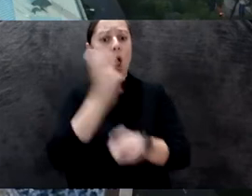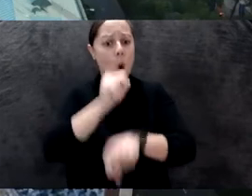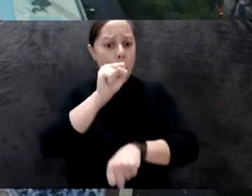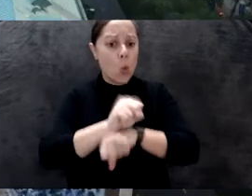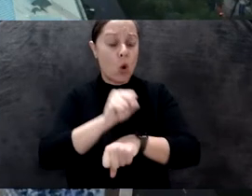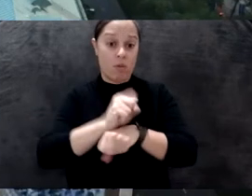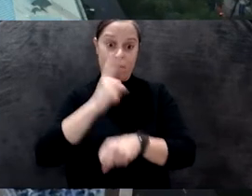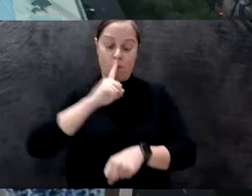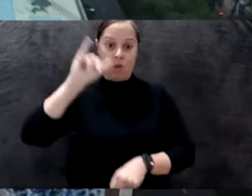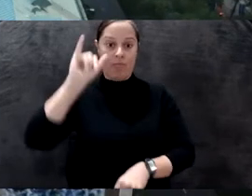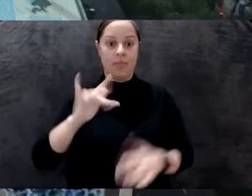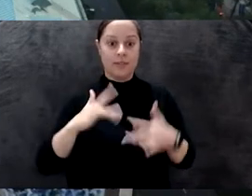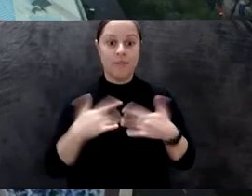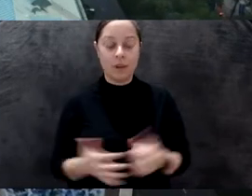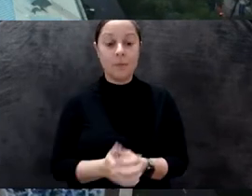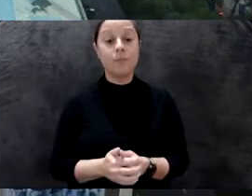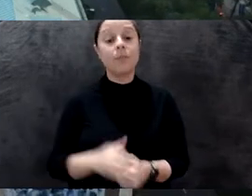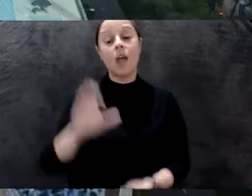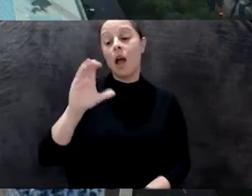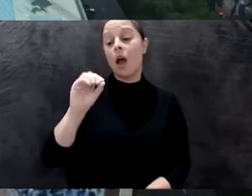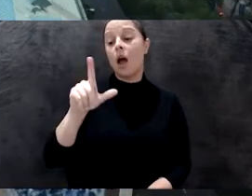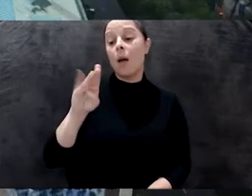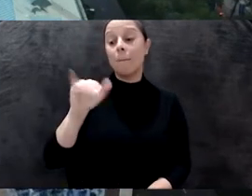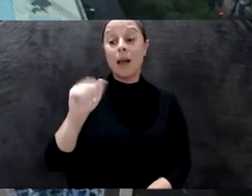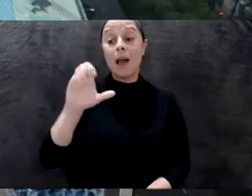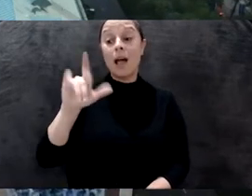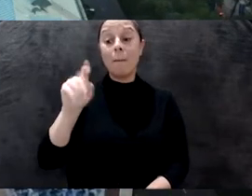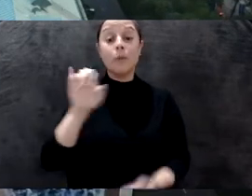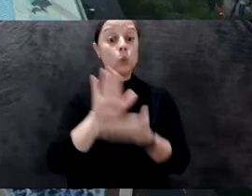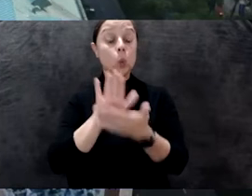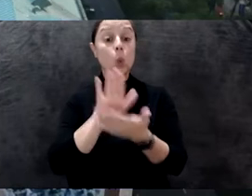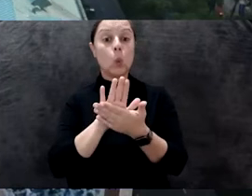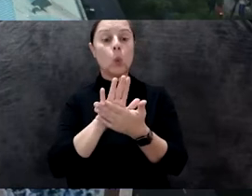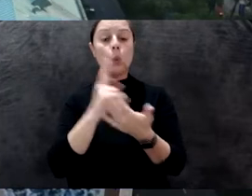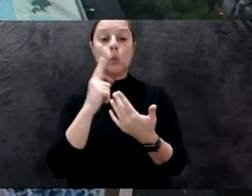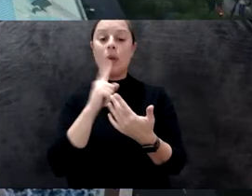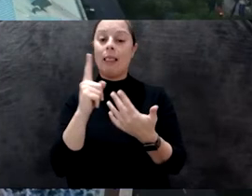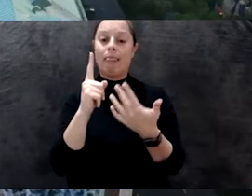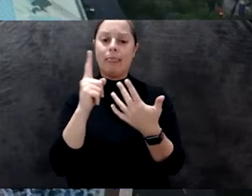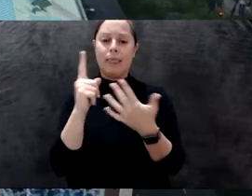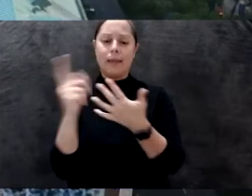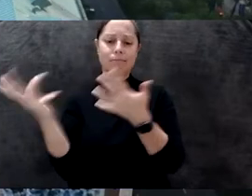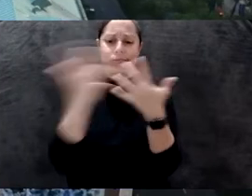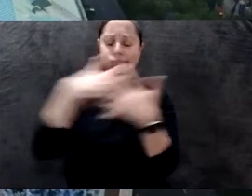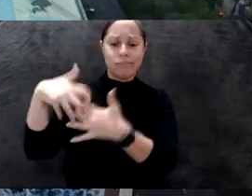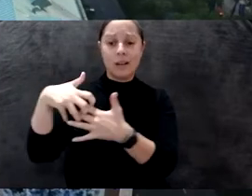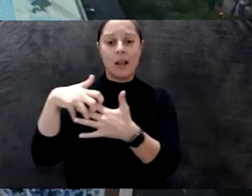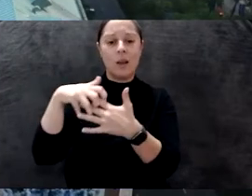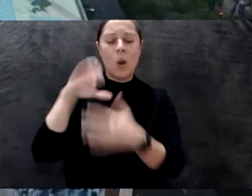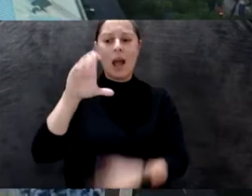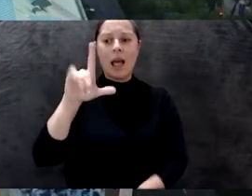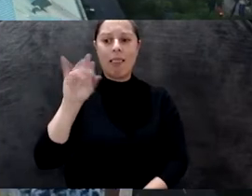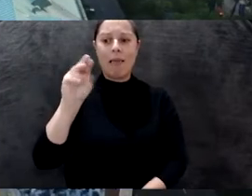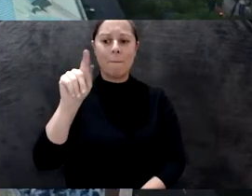here on behalf of the Columbia Climate School, which serves as the Integrated Center of Climate Activity at Columbia University.